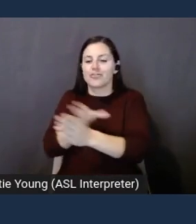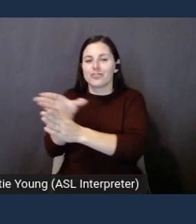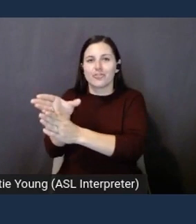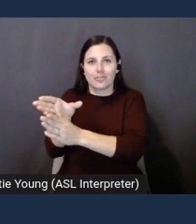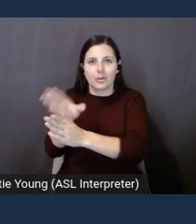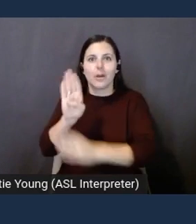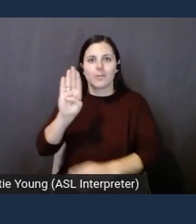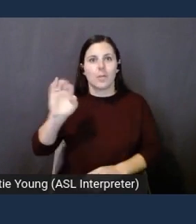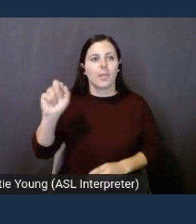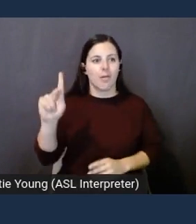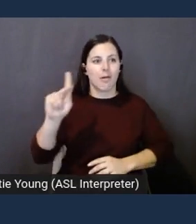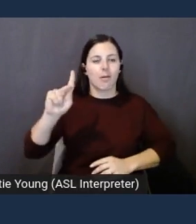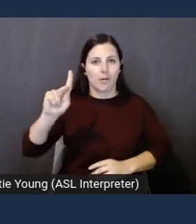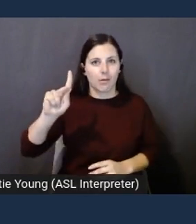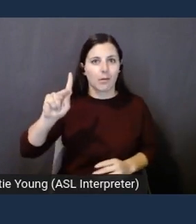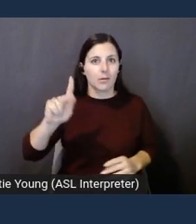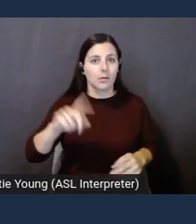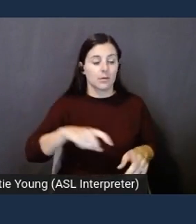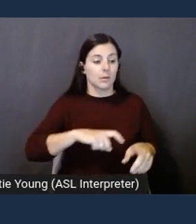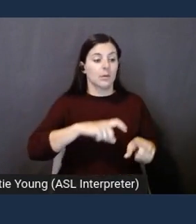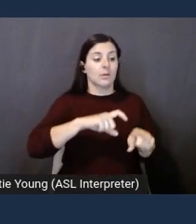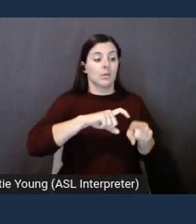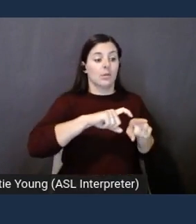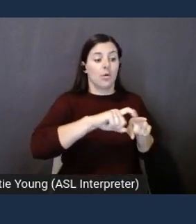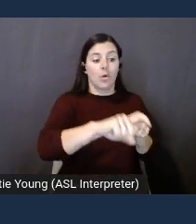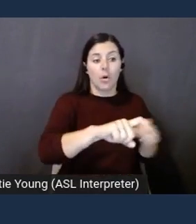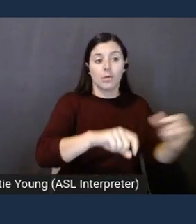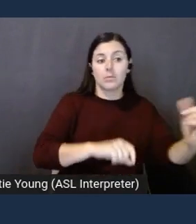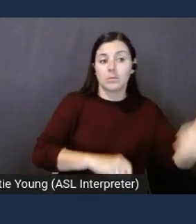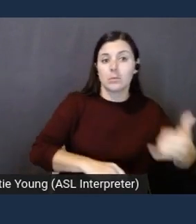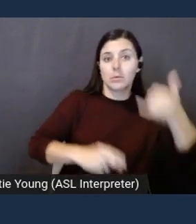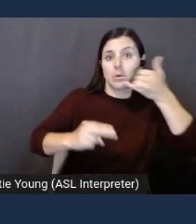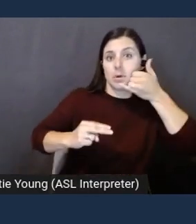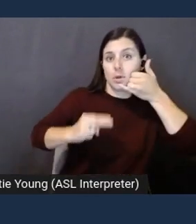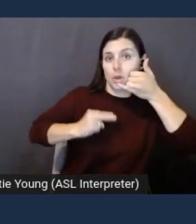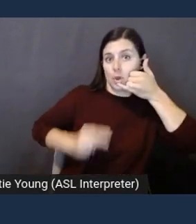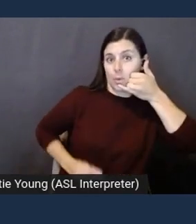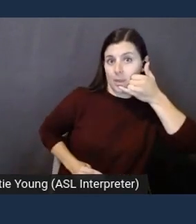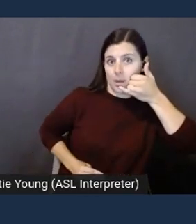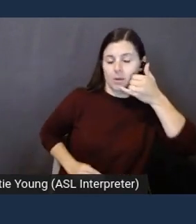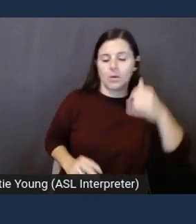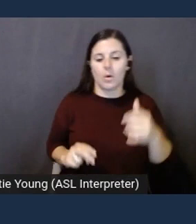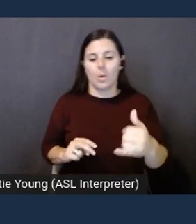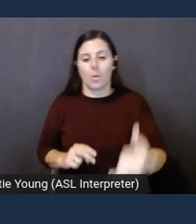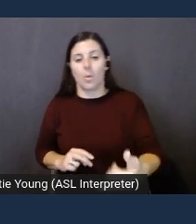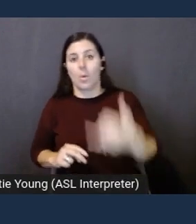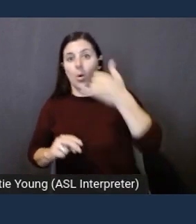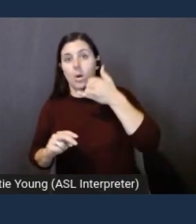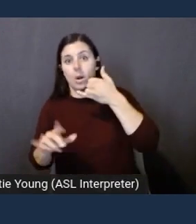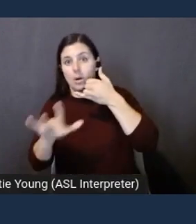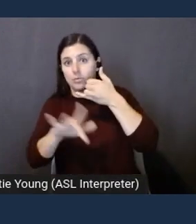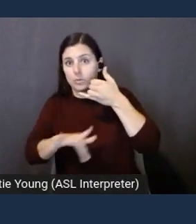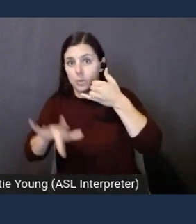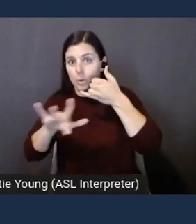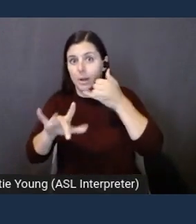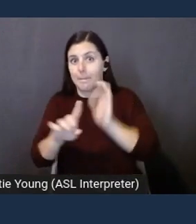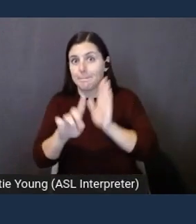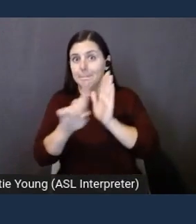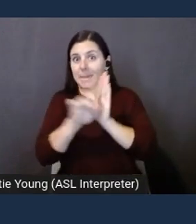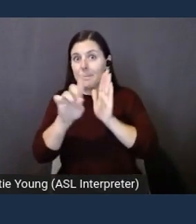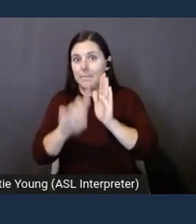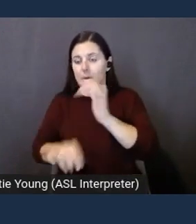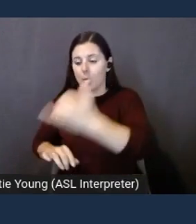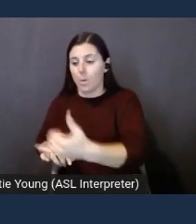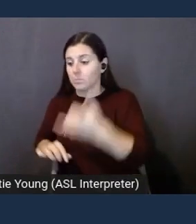Whether the call was answered by human, whether it reached a voicemail with beep, voicemail